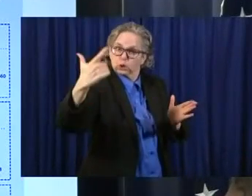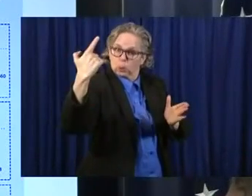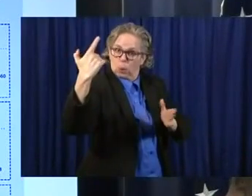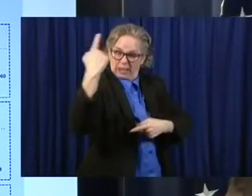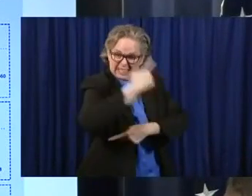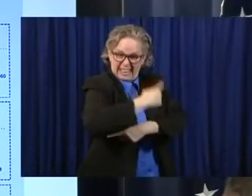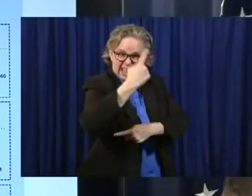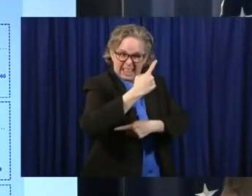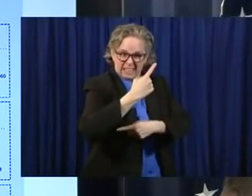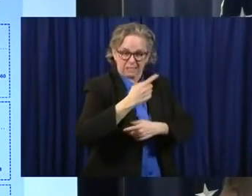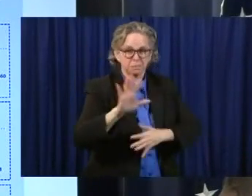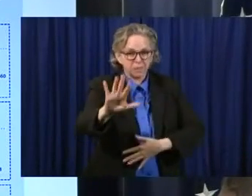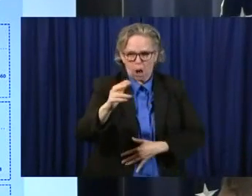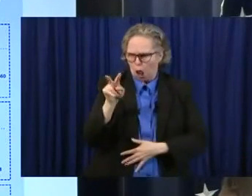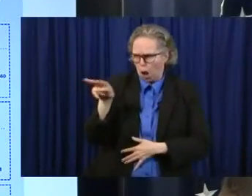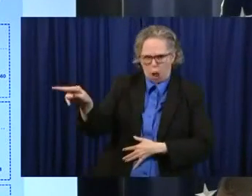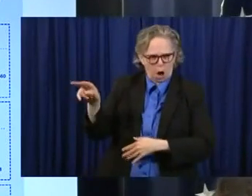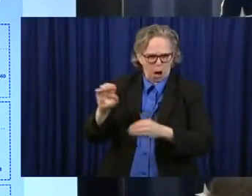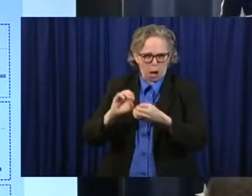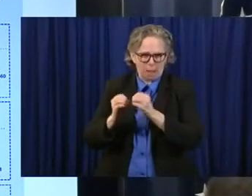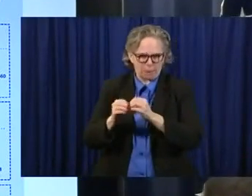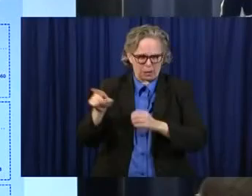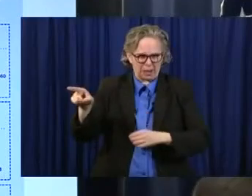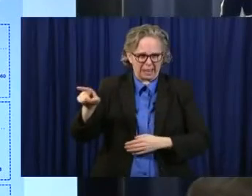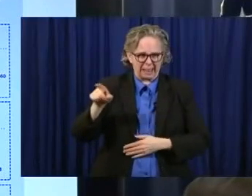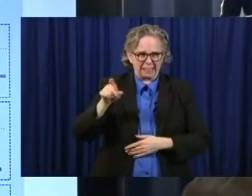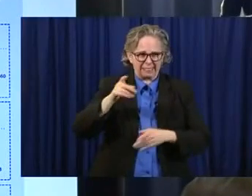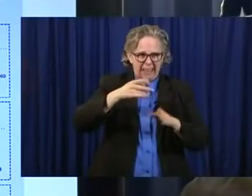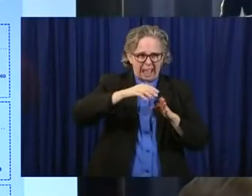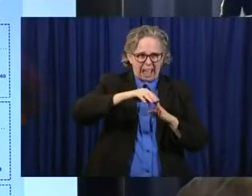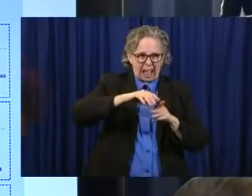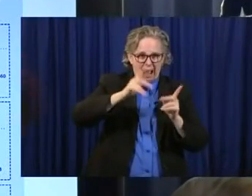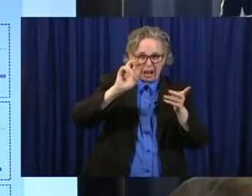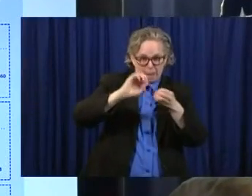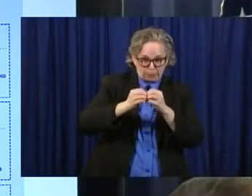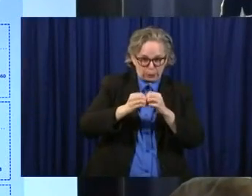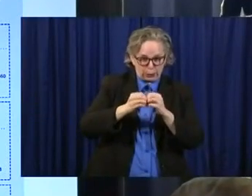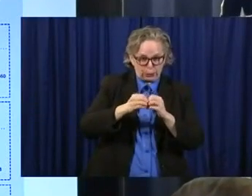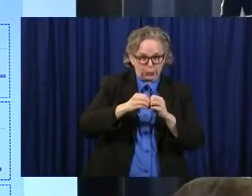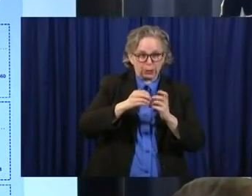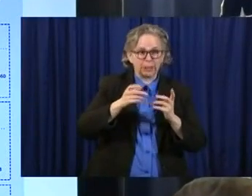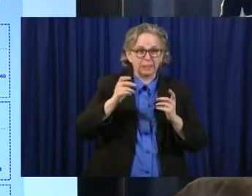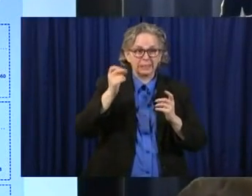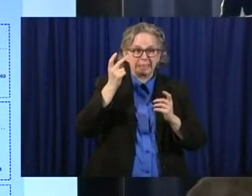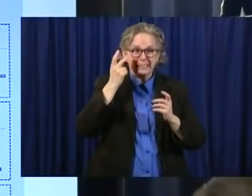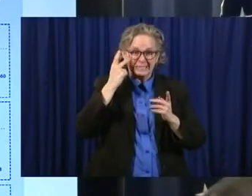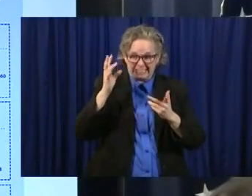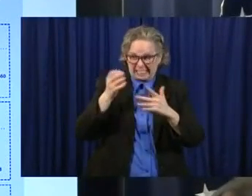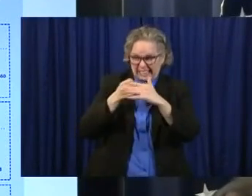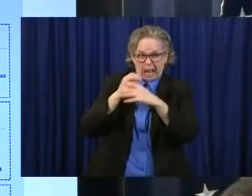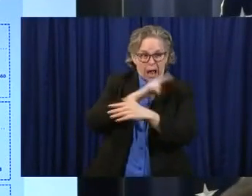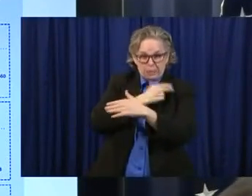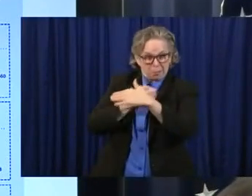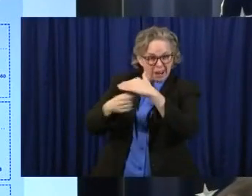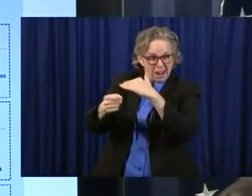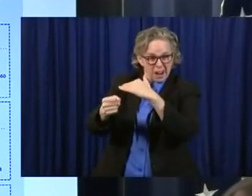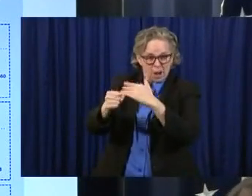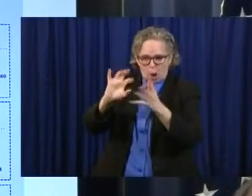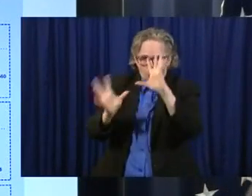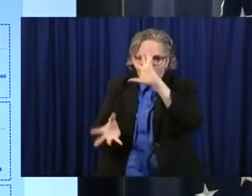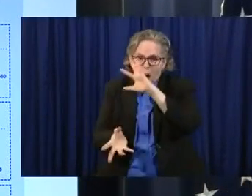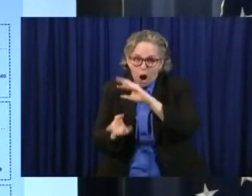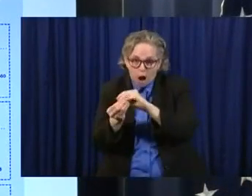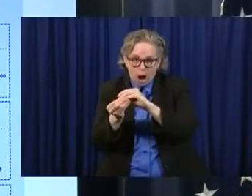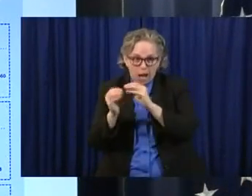if you go over, for example, if you look at under hospitalizations, gives you the total reported. It